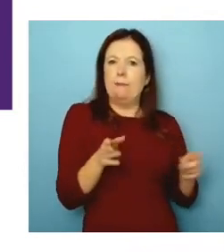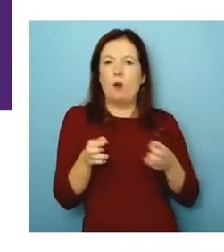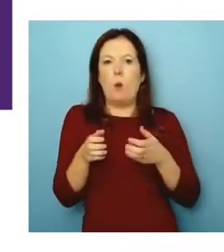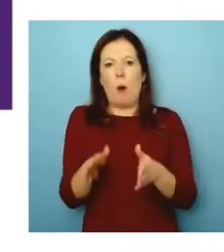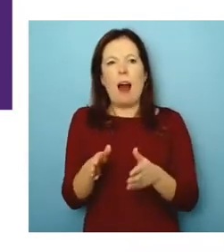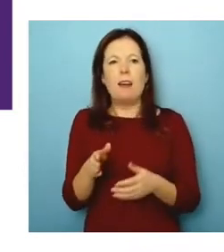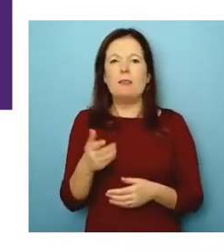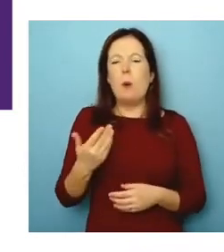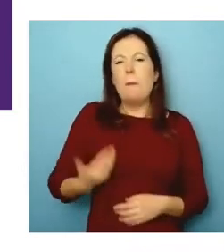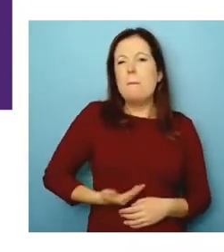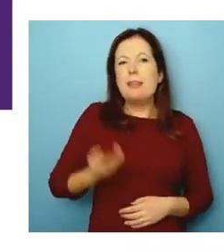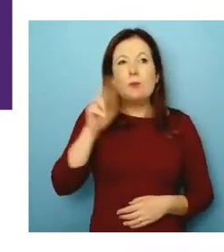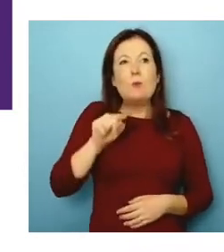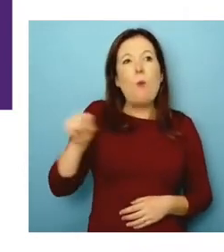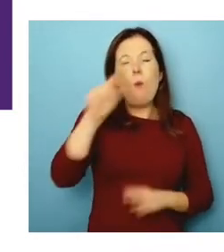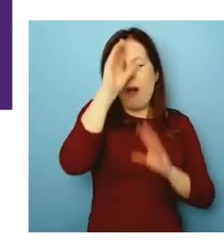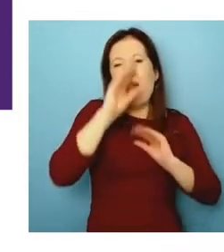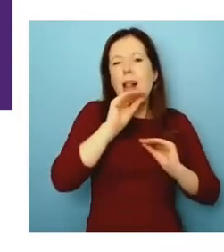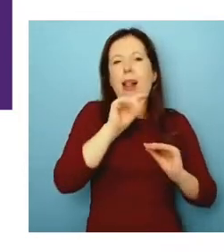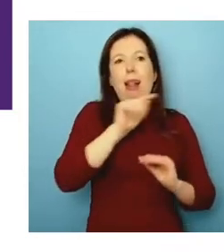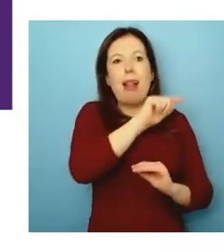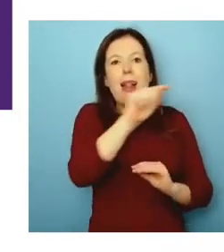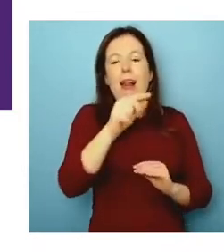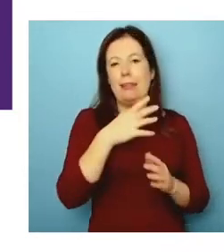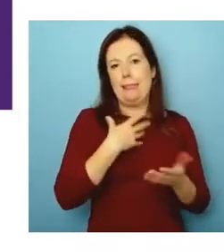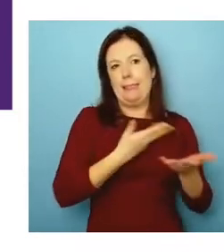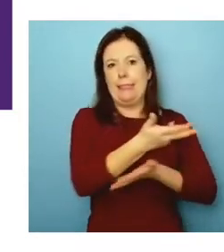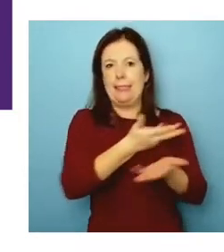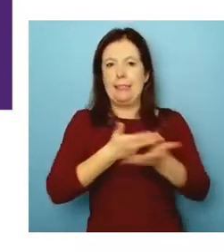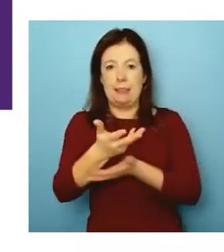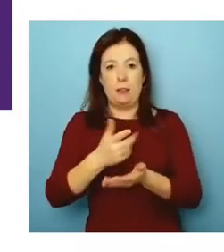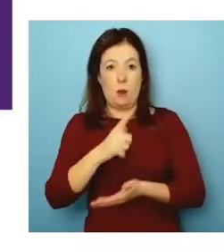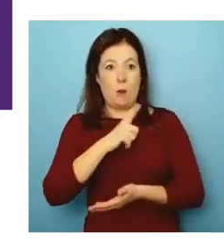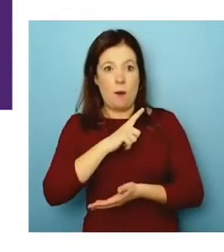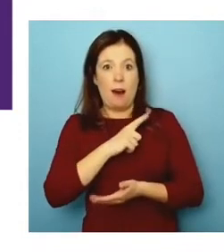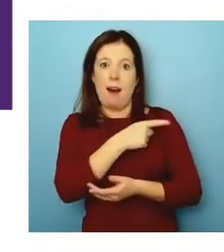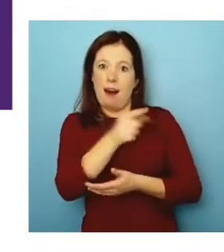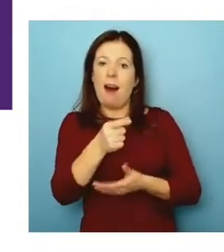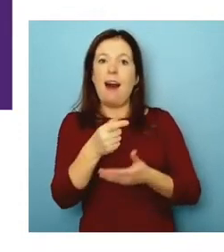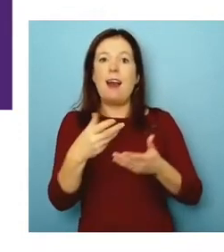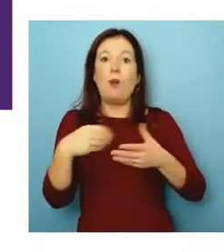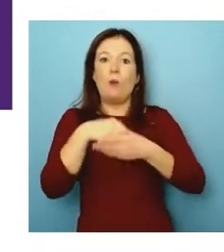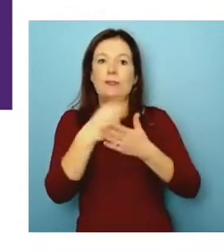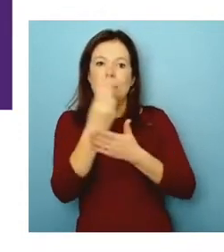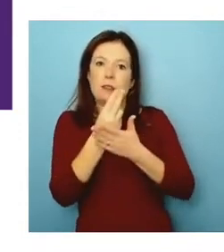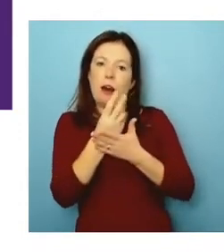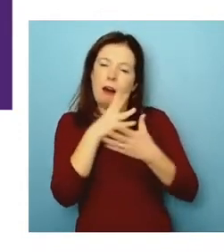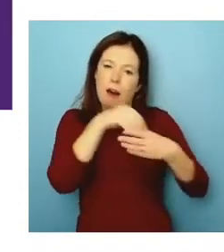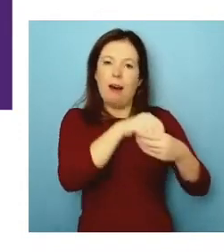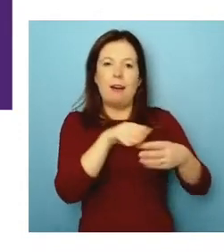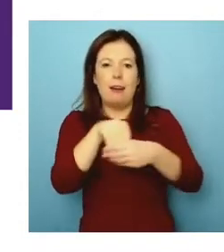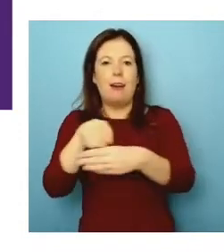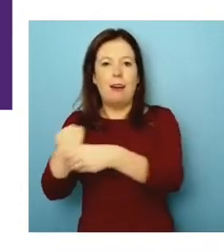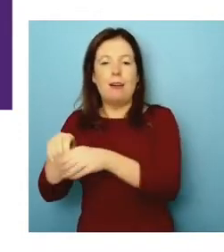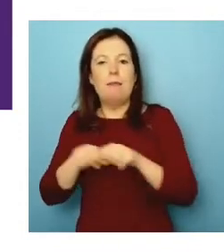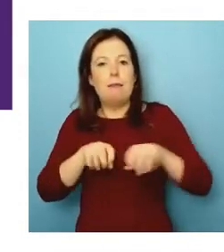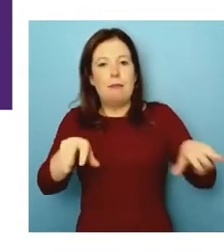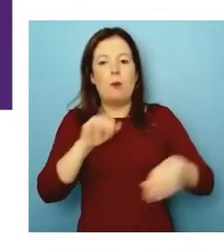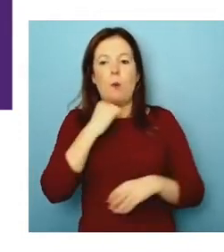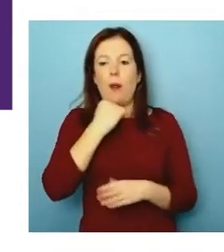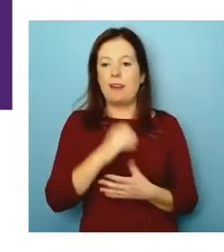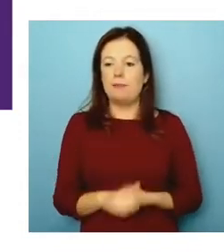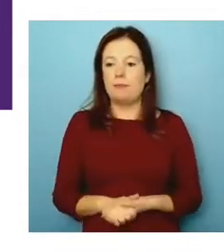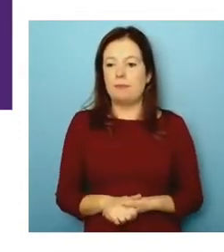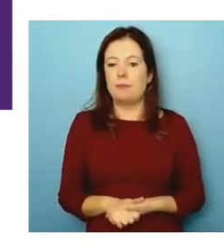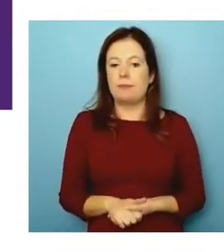schools, because I do think the way we organize those at companies is a vital part of inclusive design as well. Um, so it, it sort of leads onto another